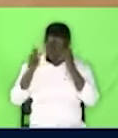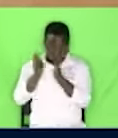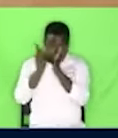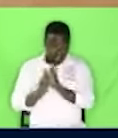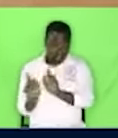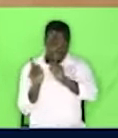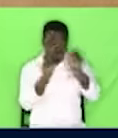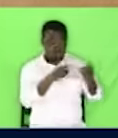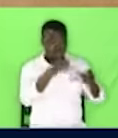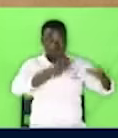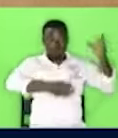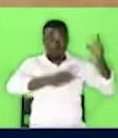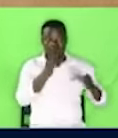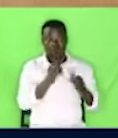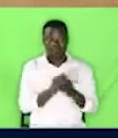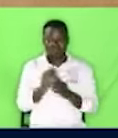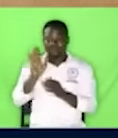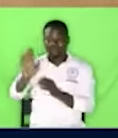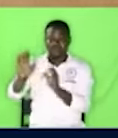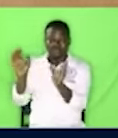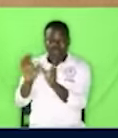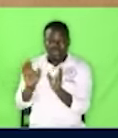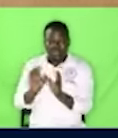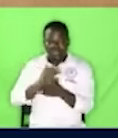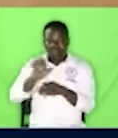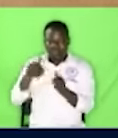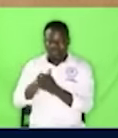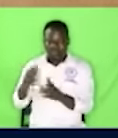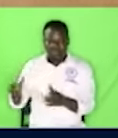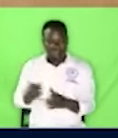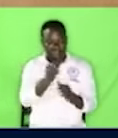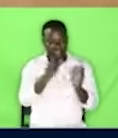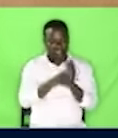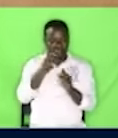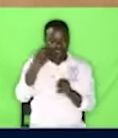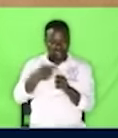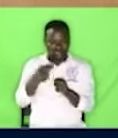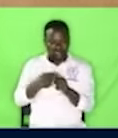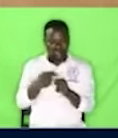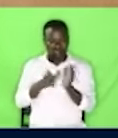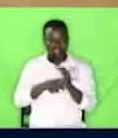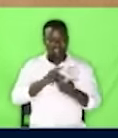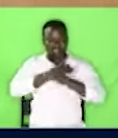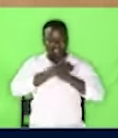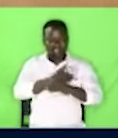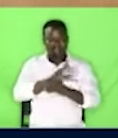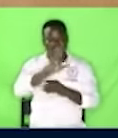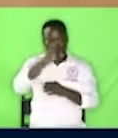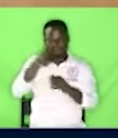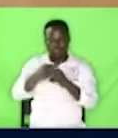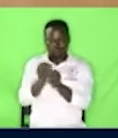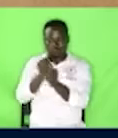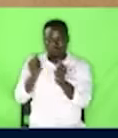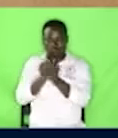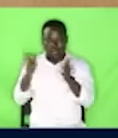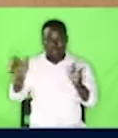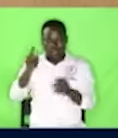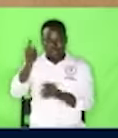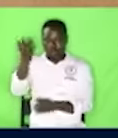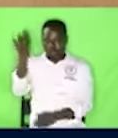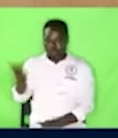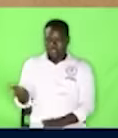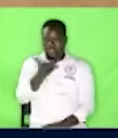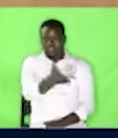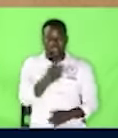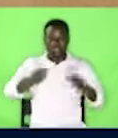court, they will take the particular splash of your name. And then they defend your name whilst you are not there. They defend the